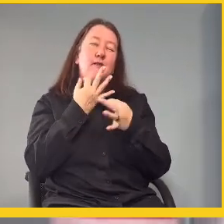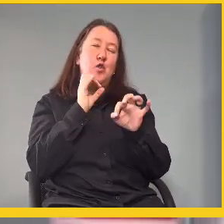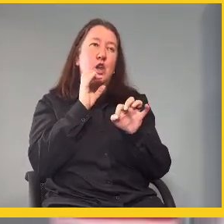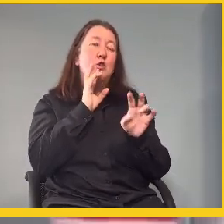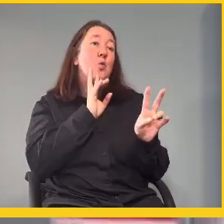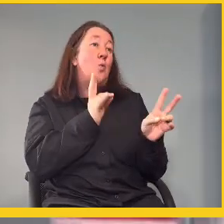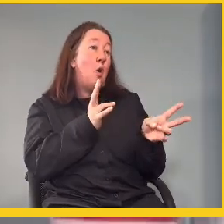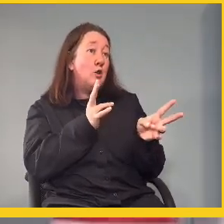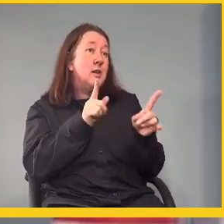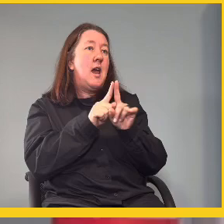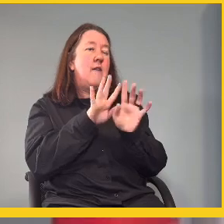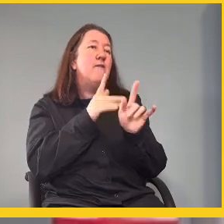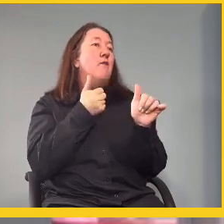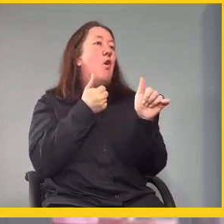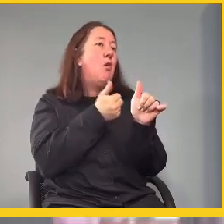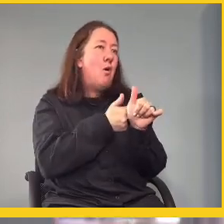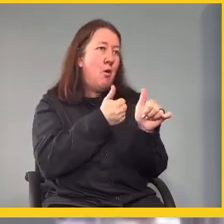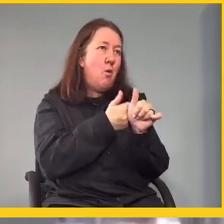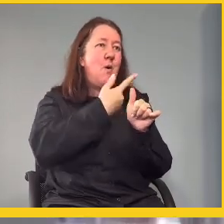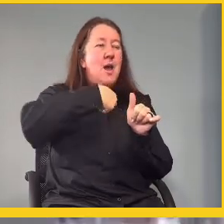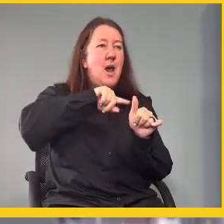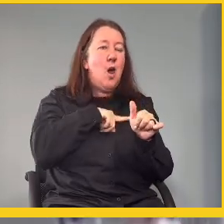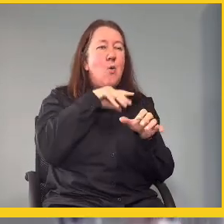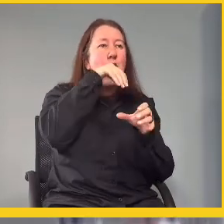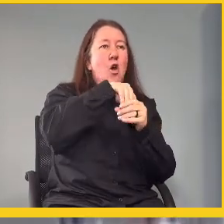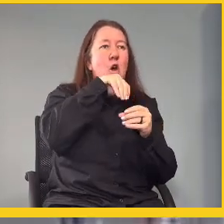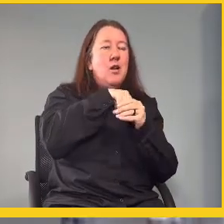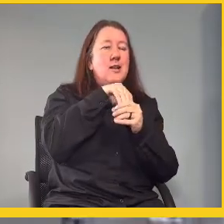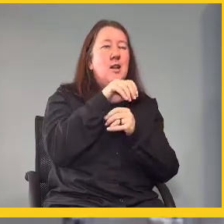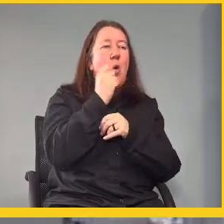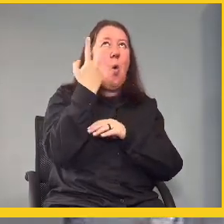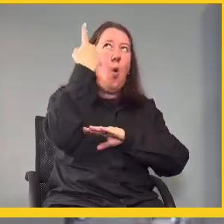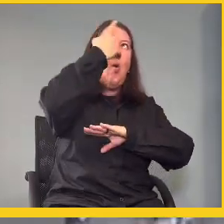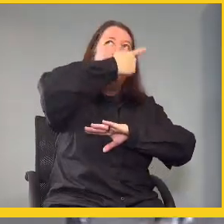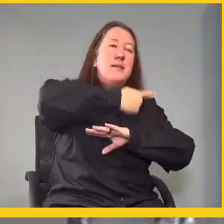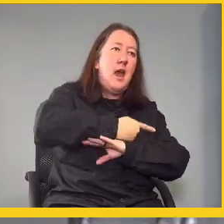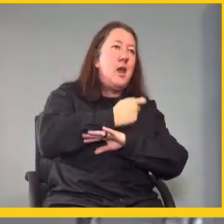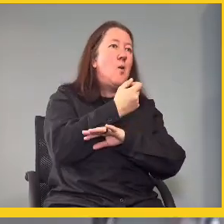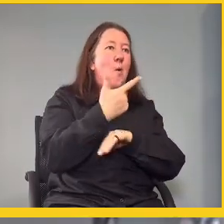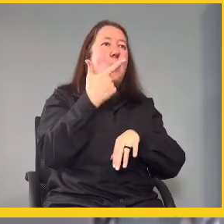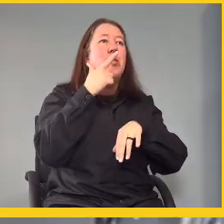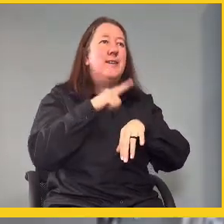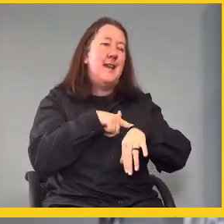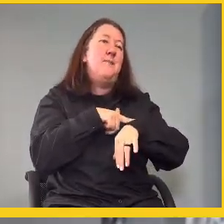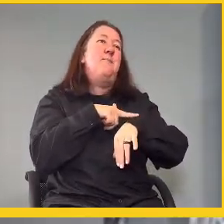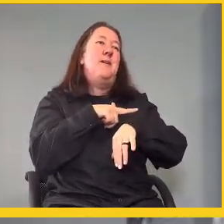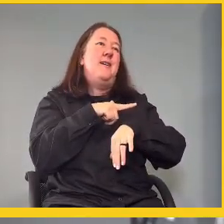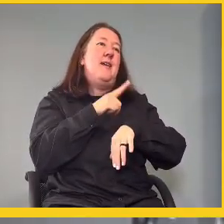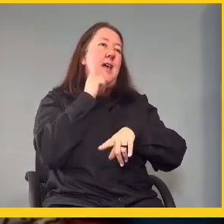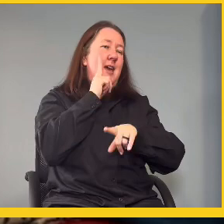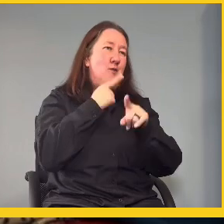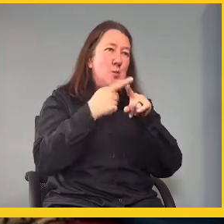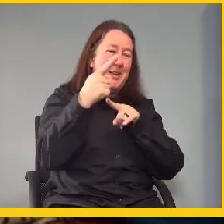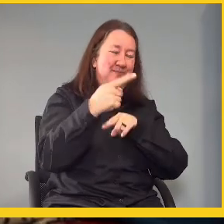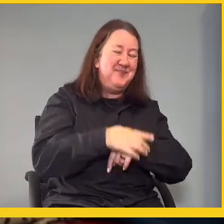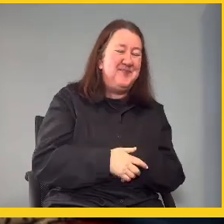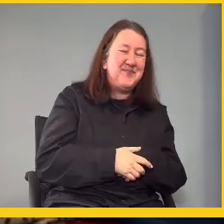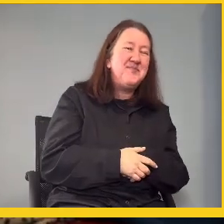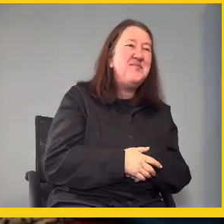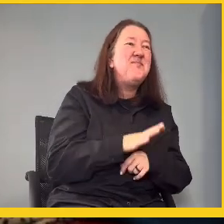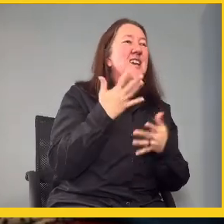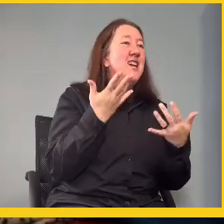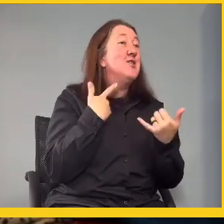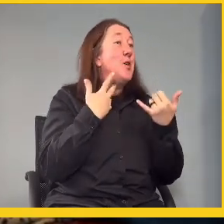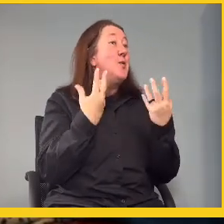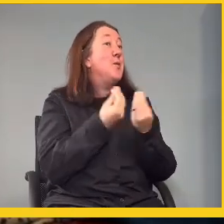watch and follow our content all day, all the time, every week. So with us